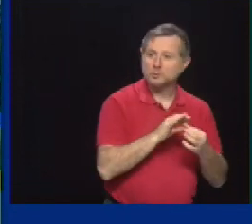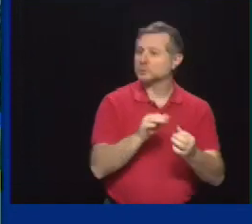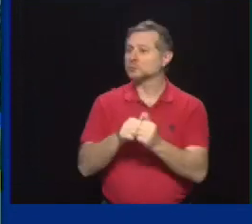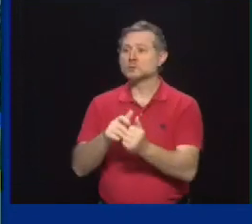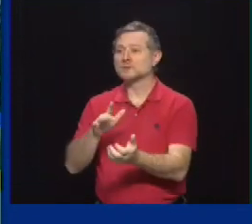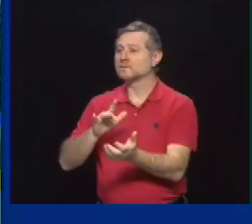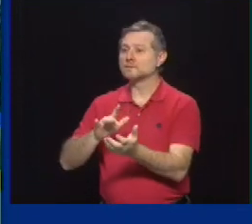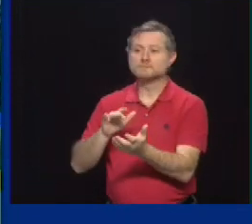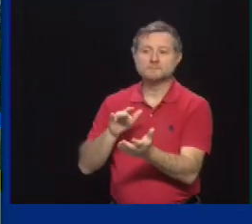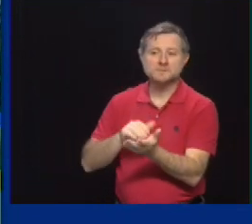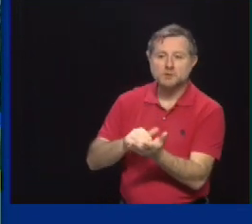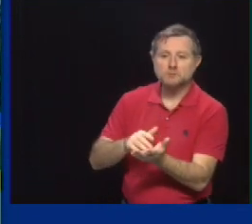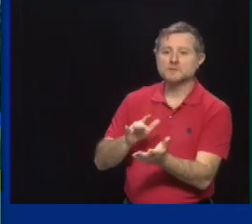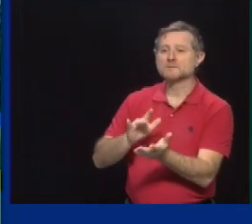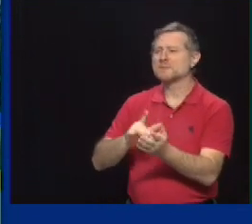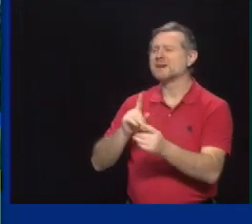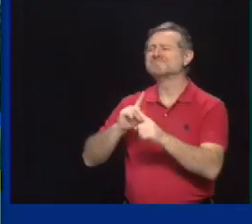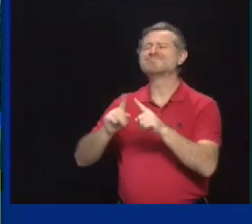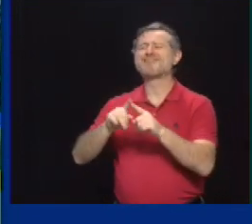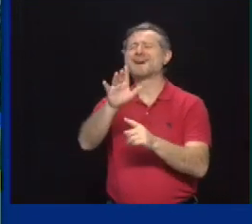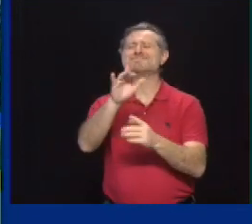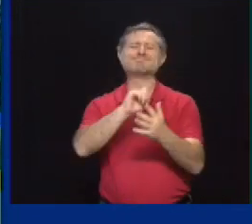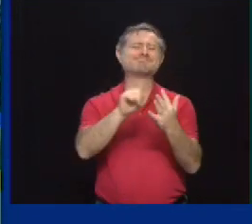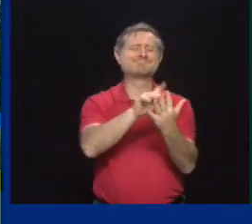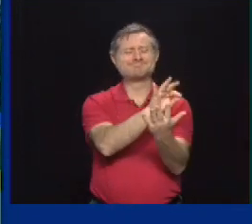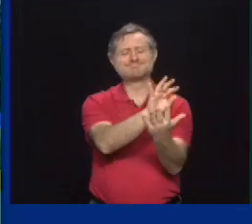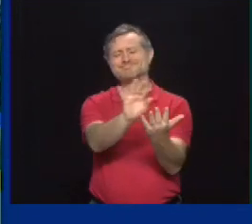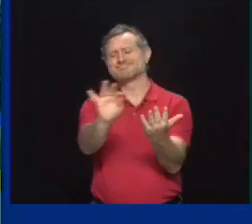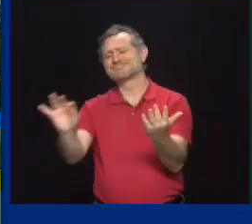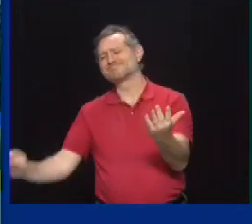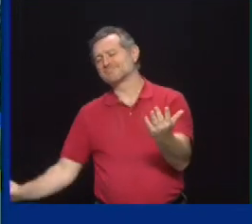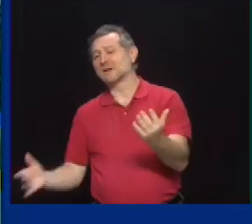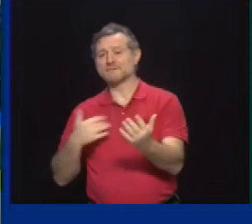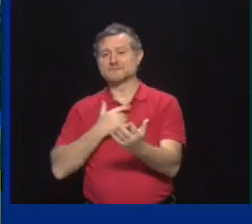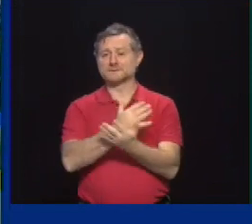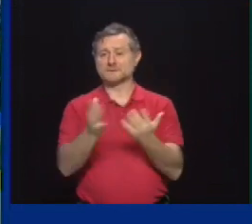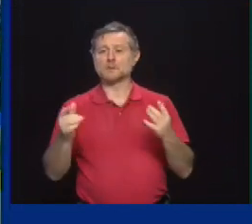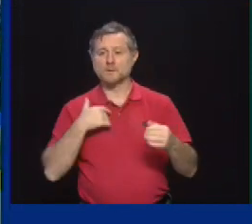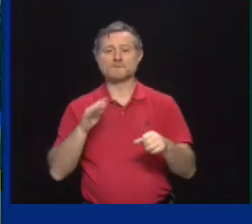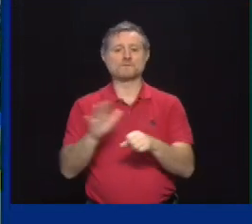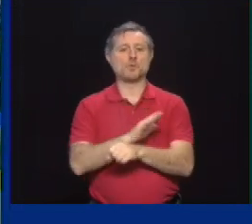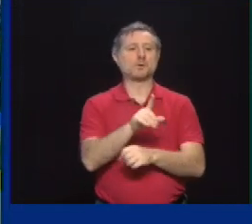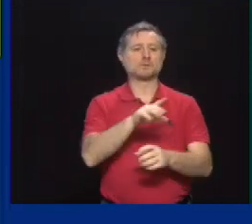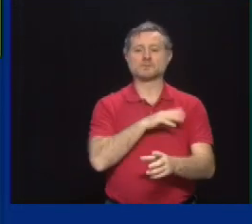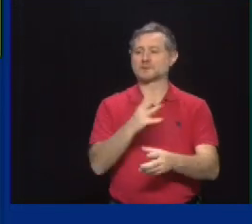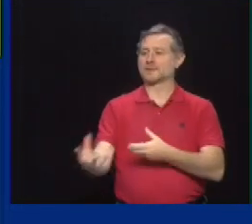there's a lot of different ways to approach this, but they are fully engaged. And this is really important.